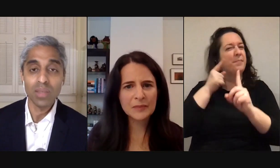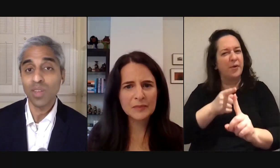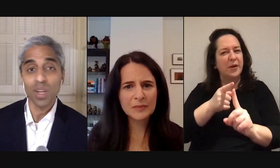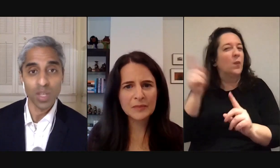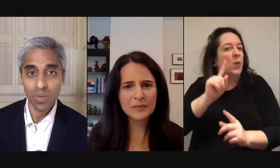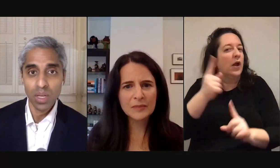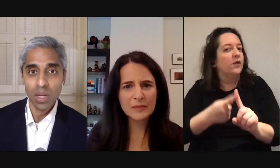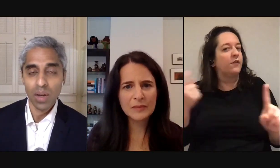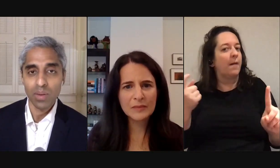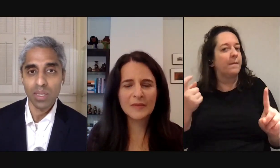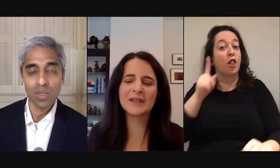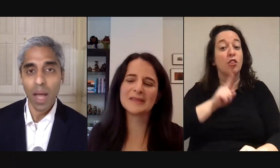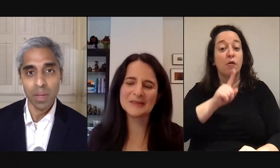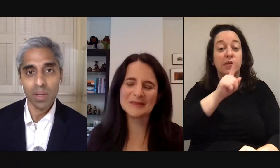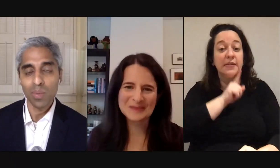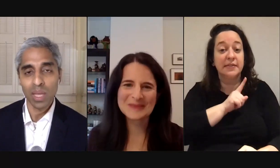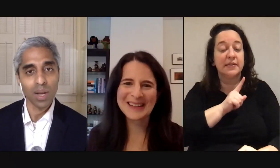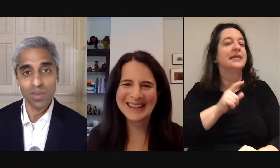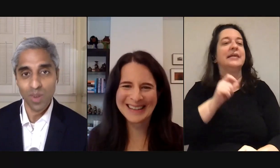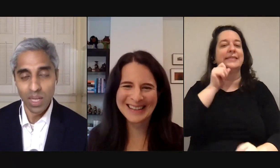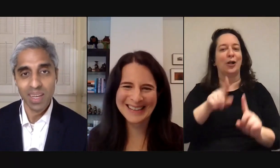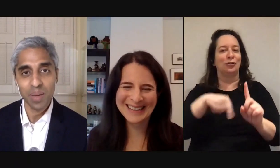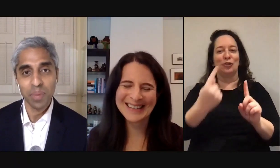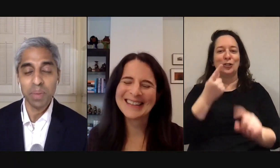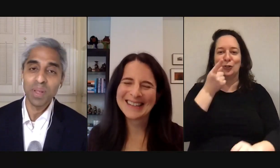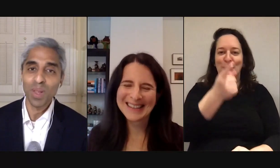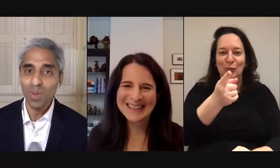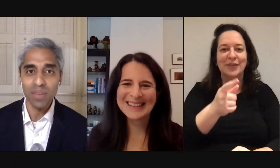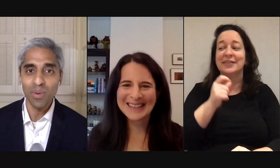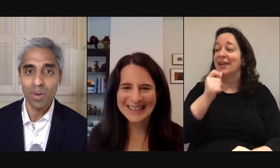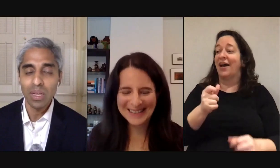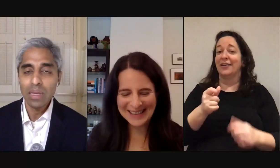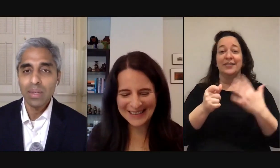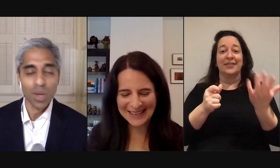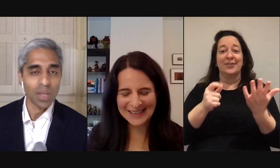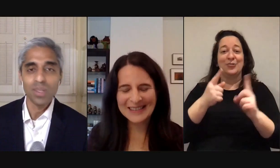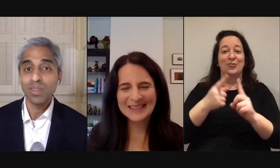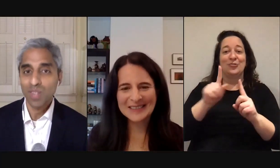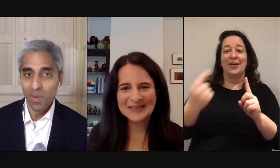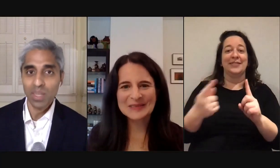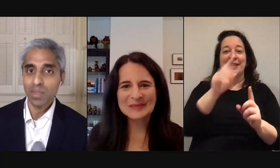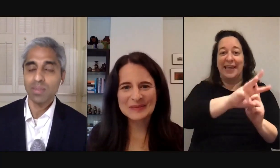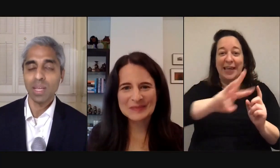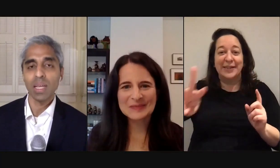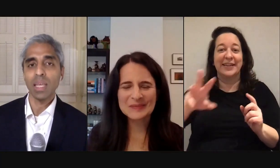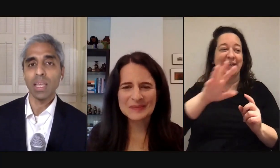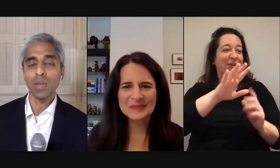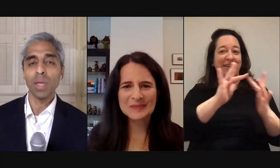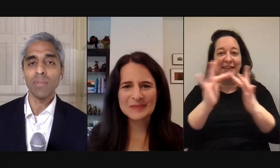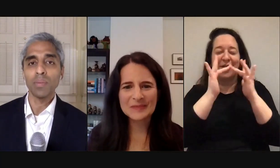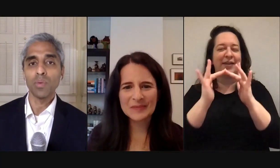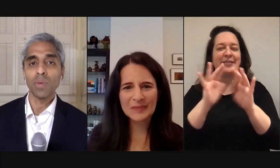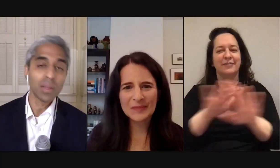loneliness is on you uh it didn't just happen when the internet started uh but people have been lonely for generations and generations uh